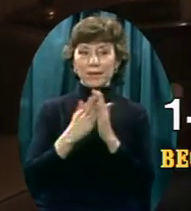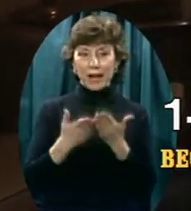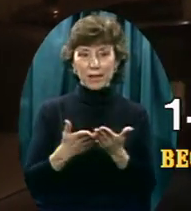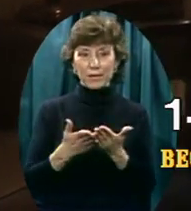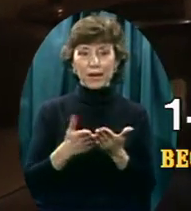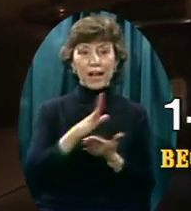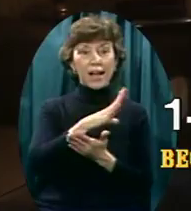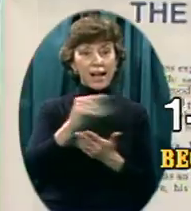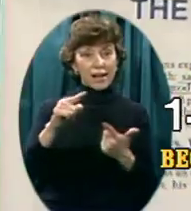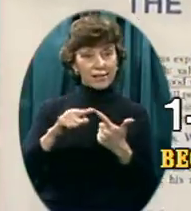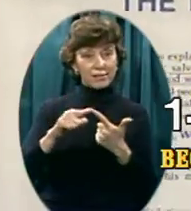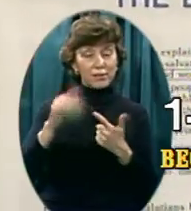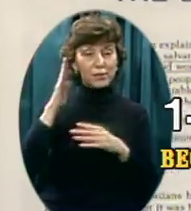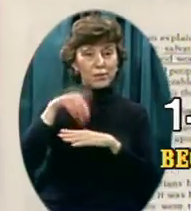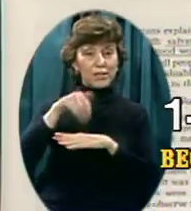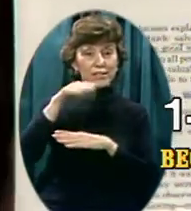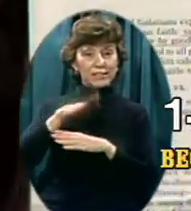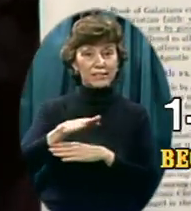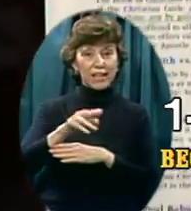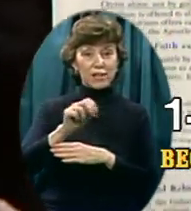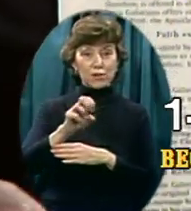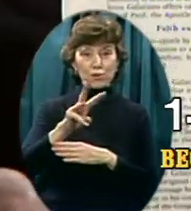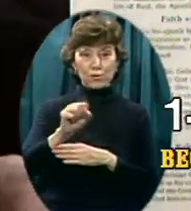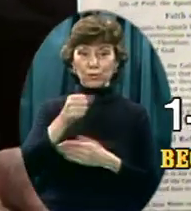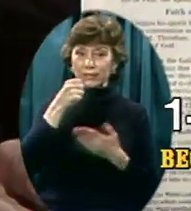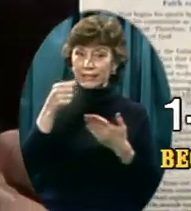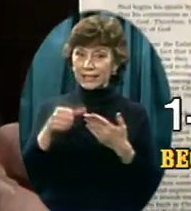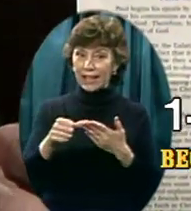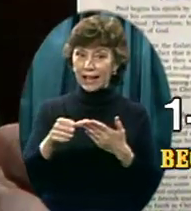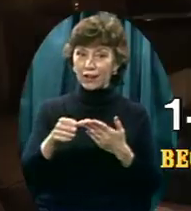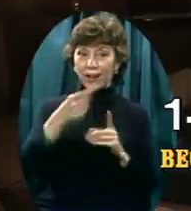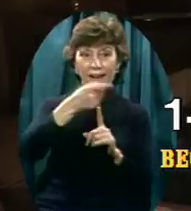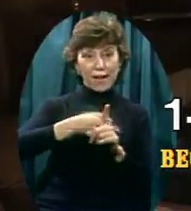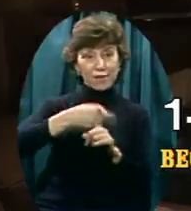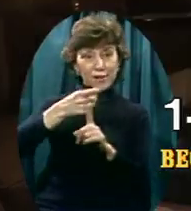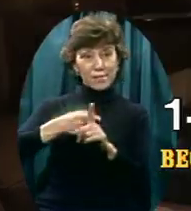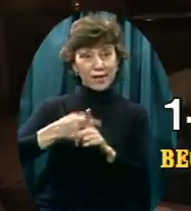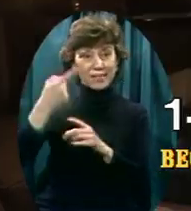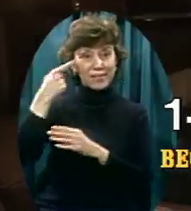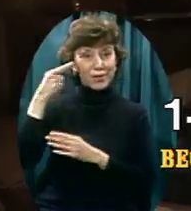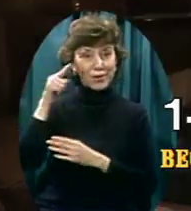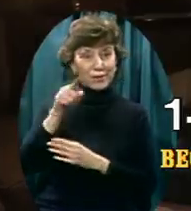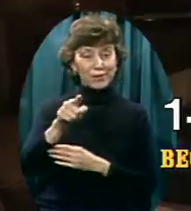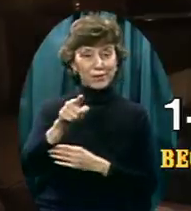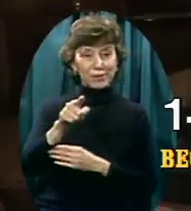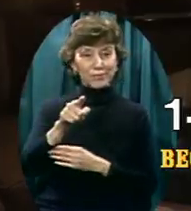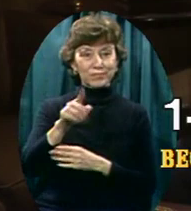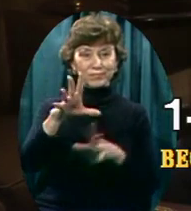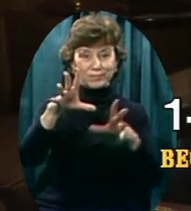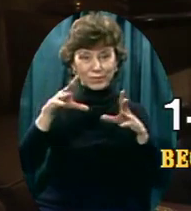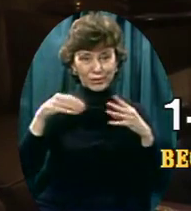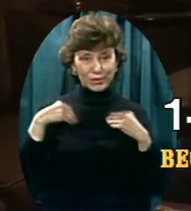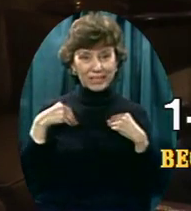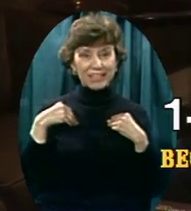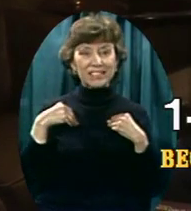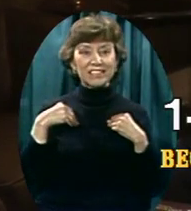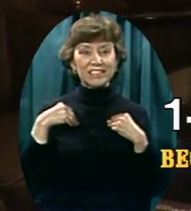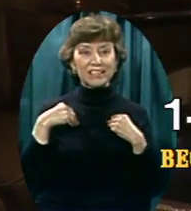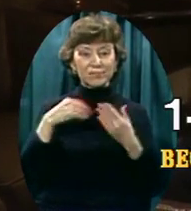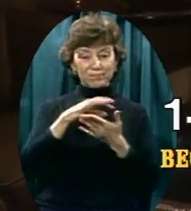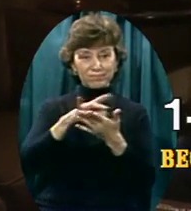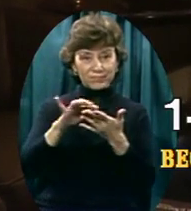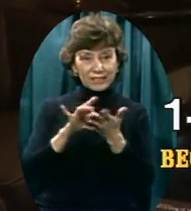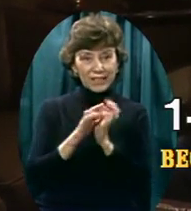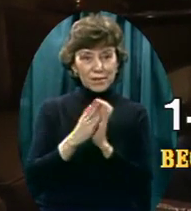partners only Bible study newsletter Once a month And this is the March edition That has the book of Galatians And so many other